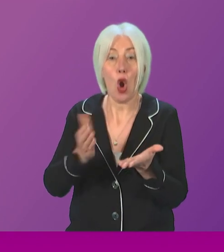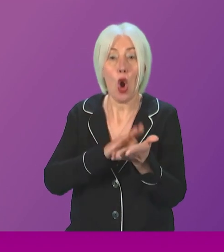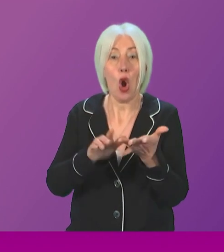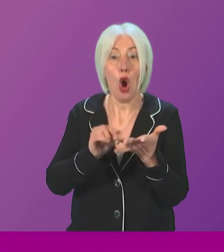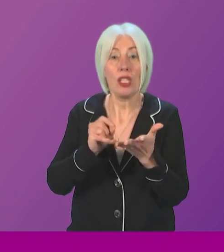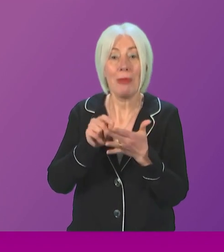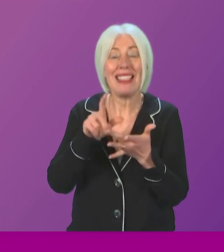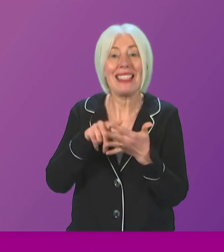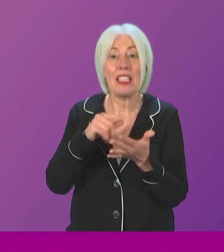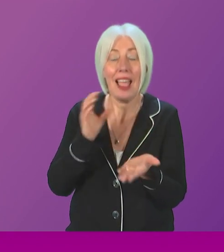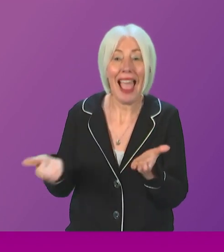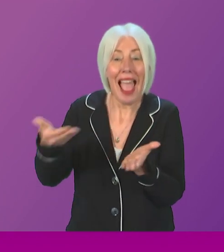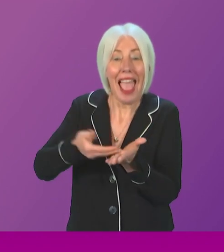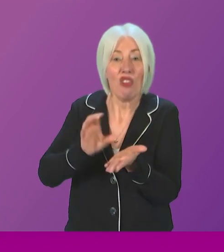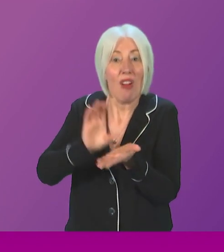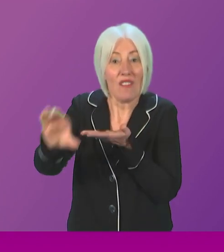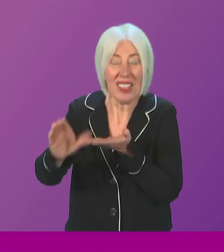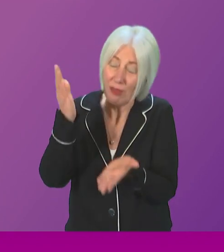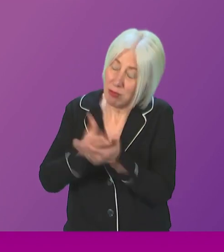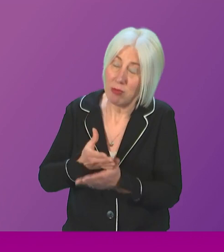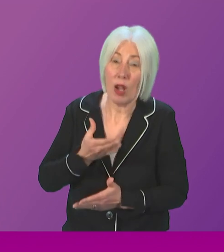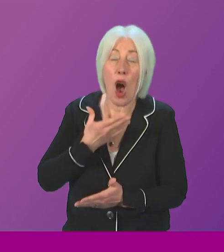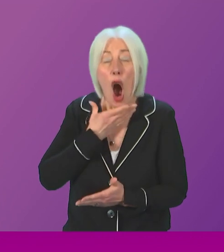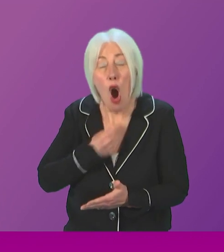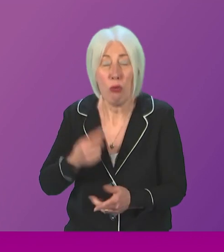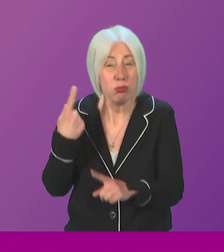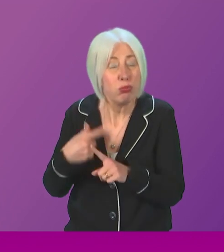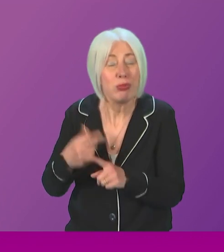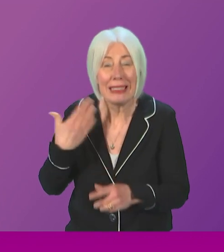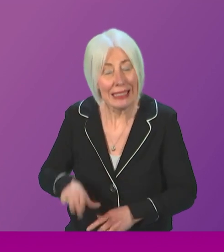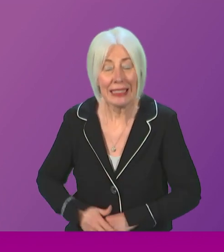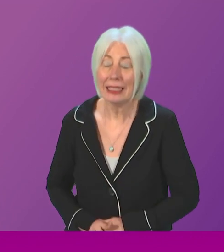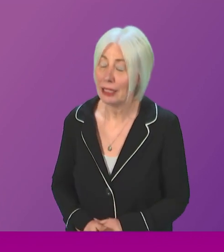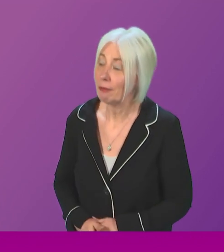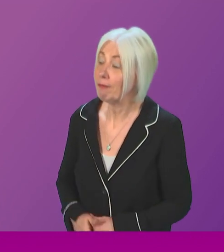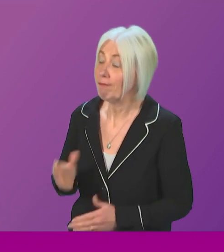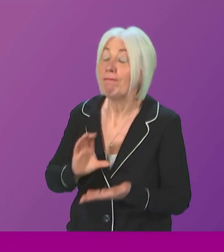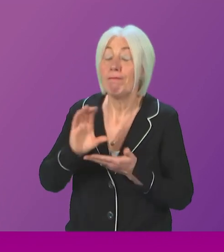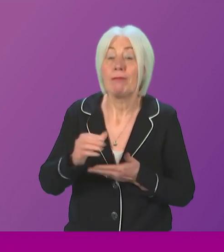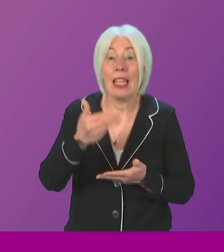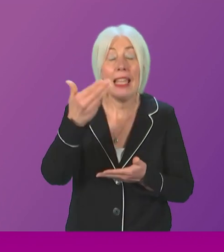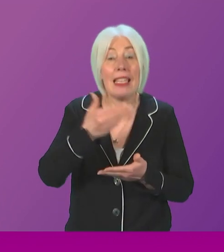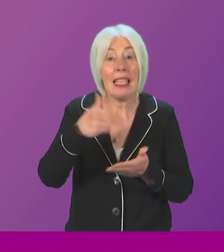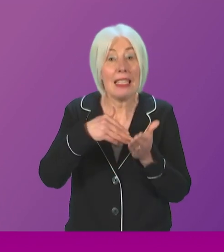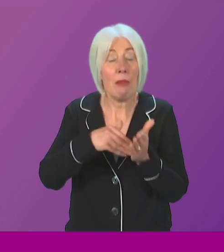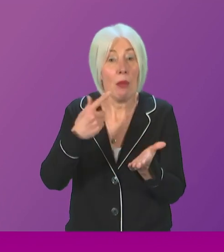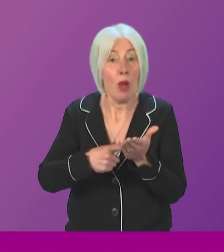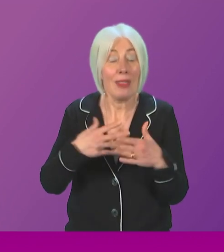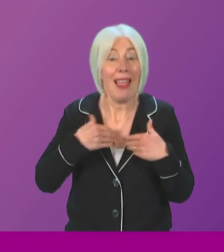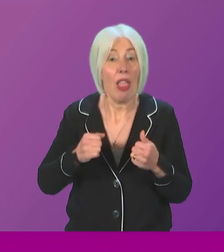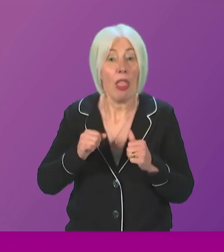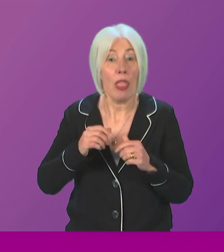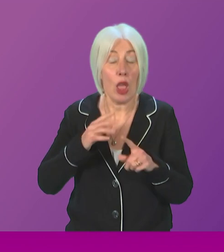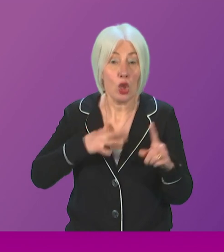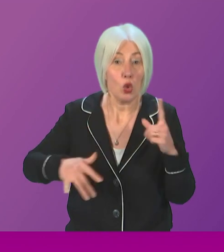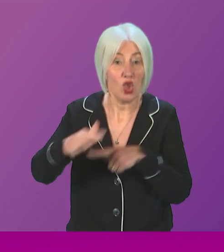additional funding that they so urgently need? The First Minister. The The We are, of course, investing a record £19 billion in a health and social care system this year.